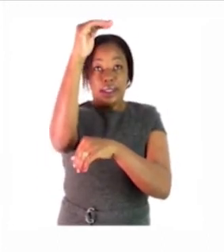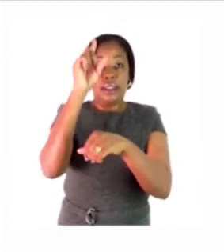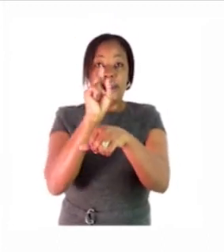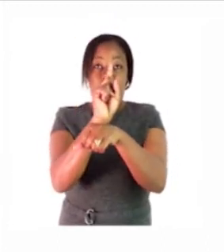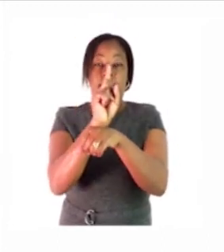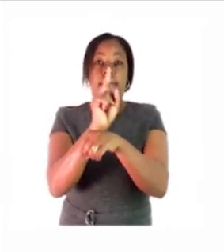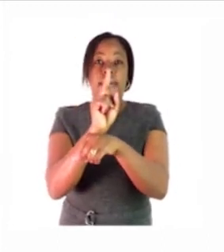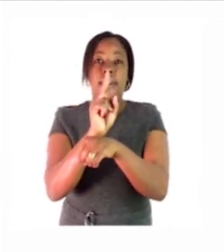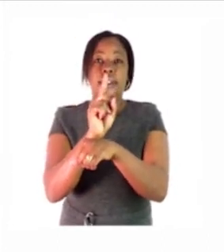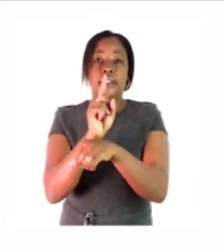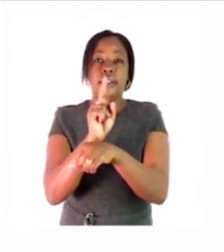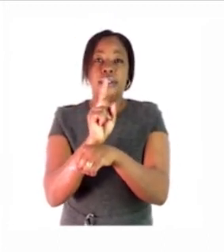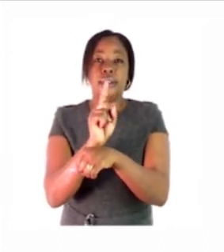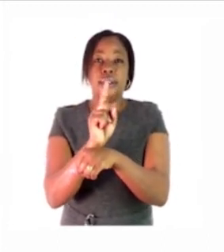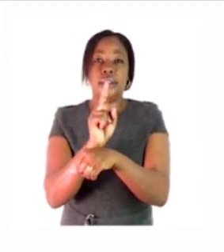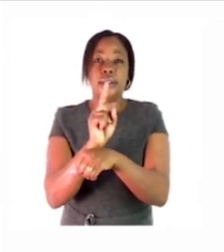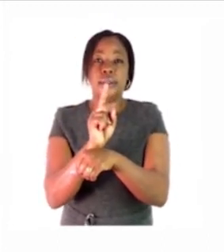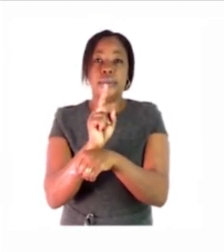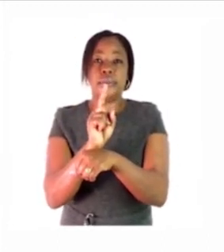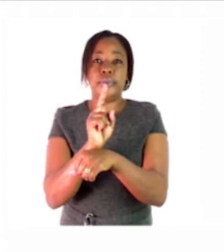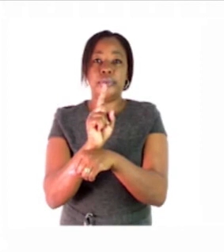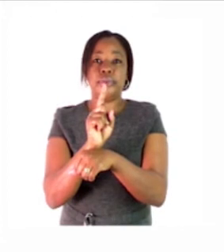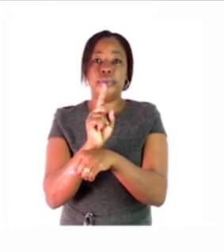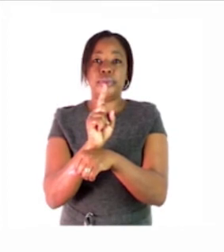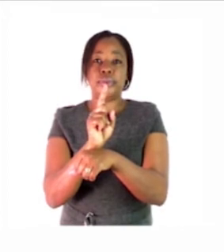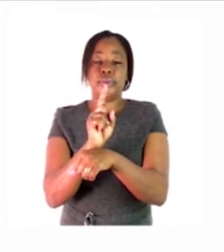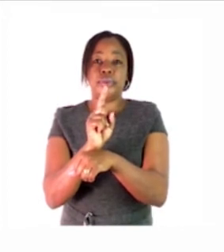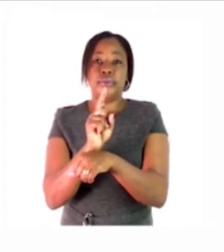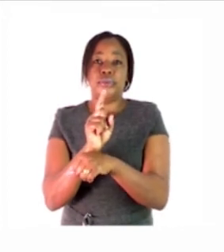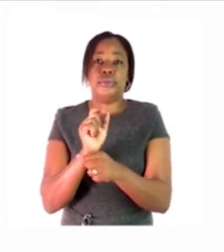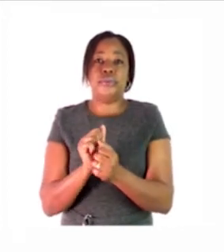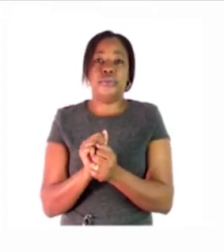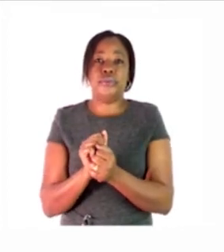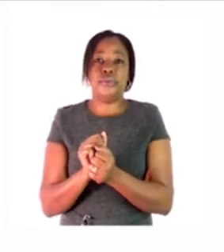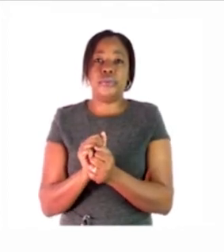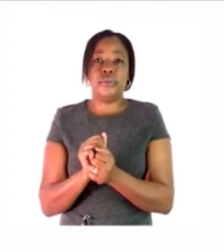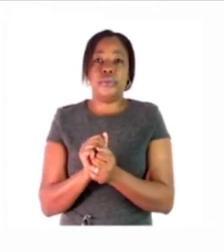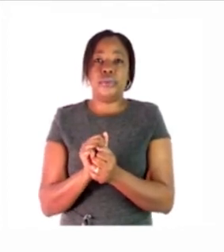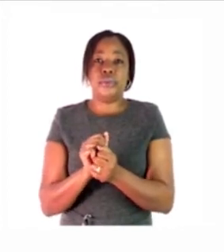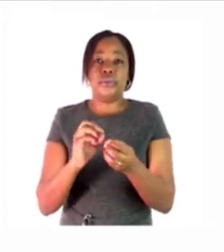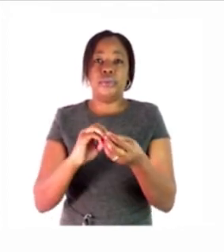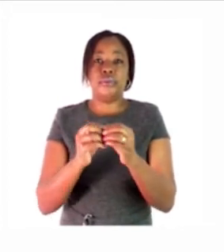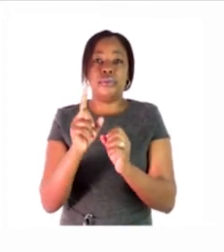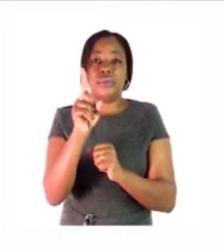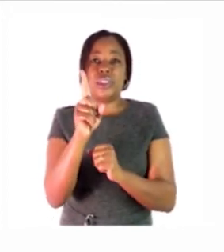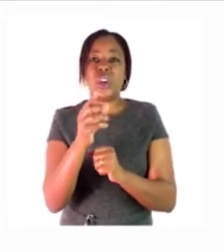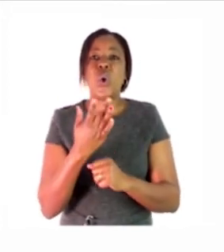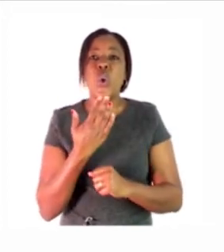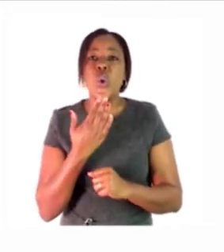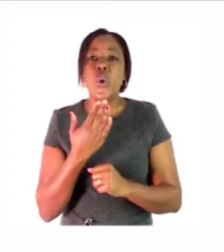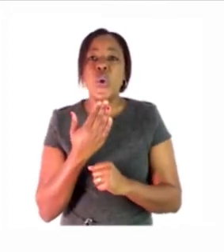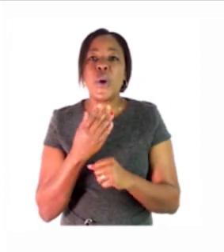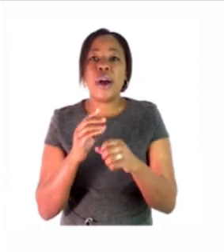now so we are starting with rachel meaning rachel is the first child in this order number one who is the tenth